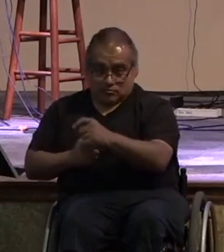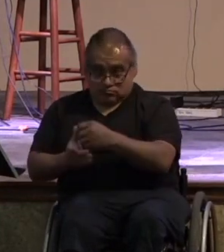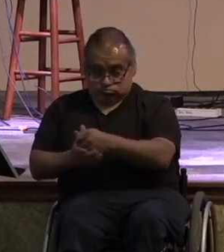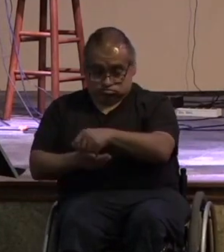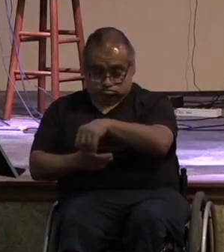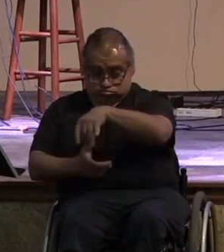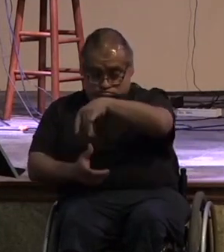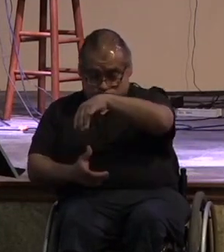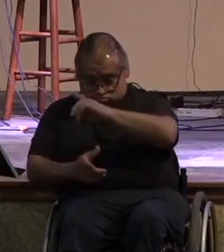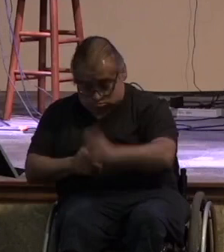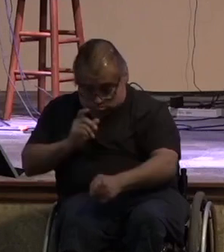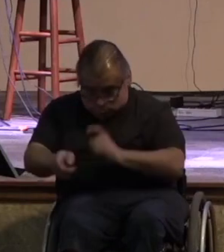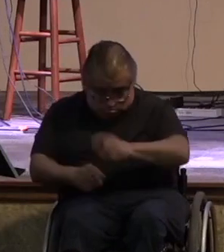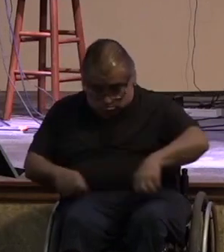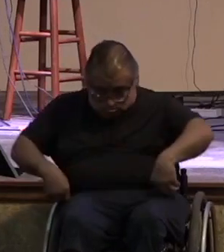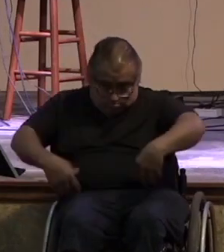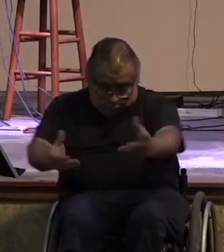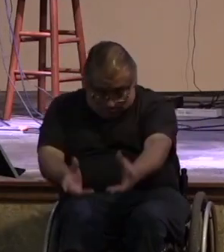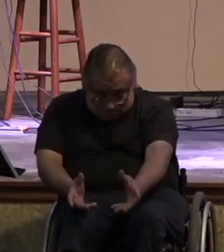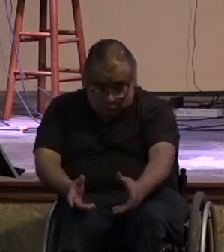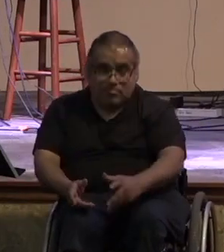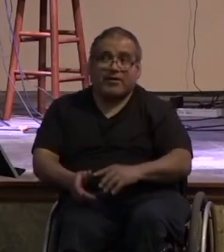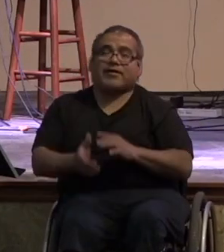it brings glory to god